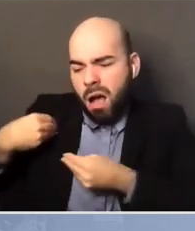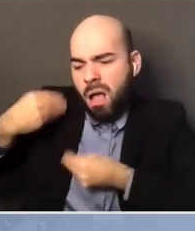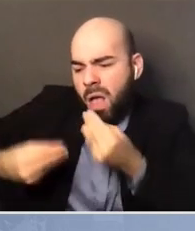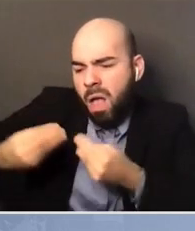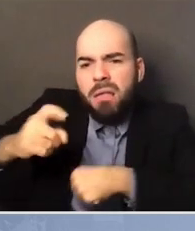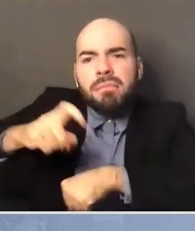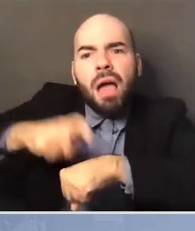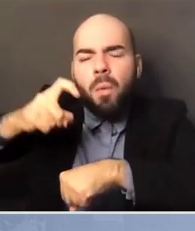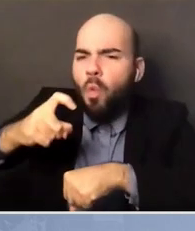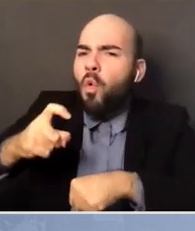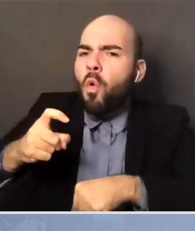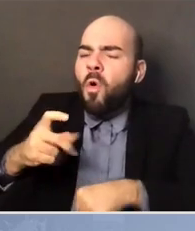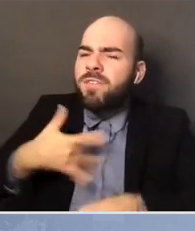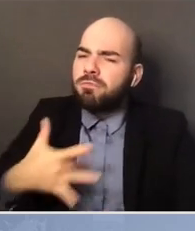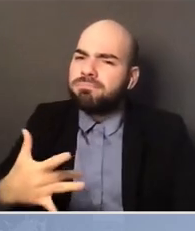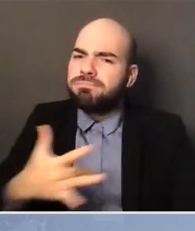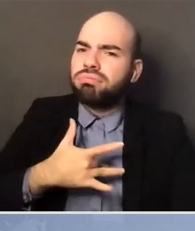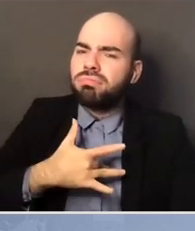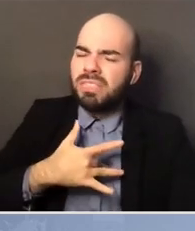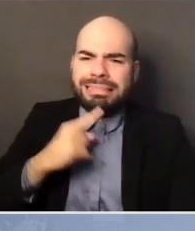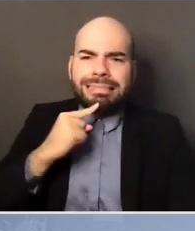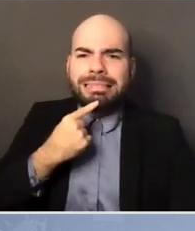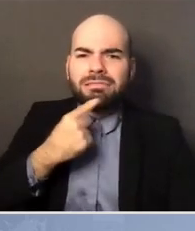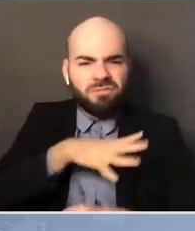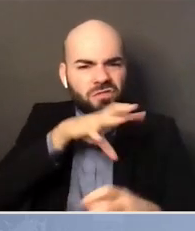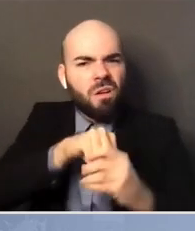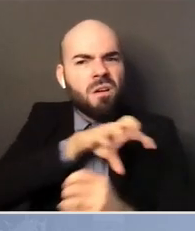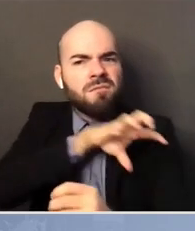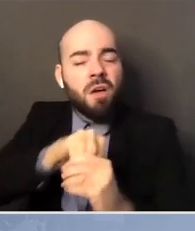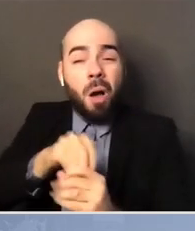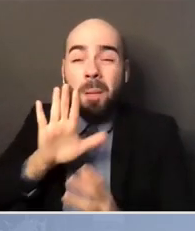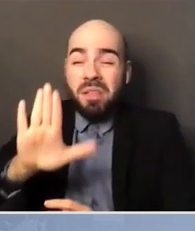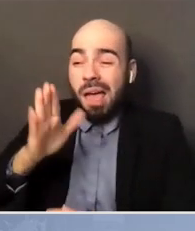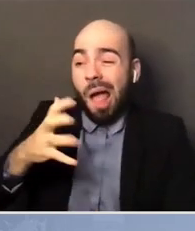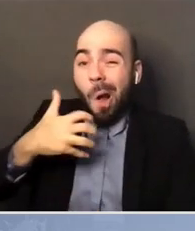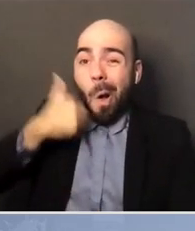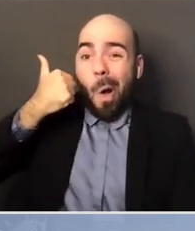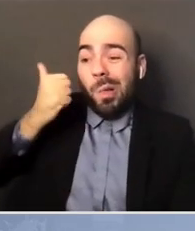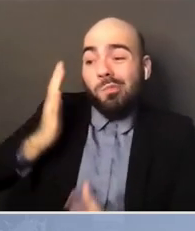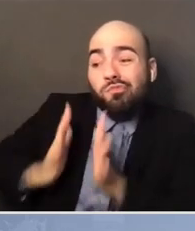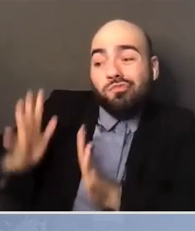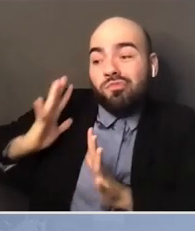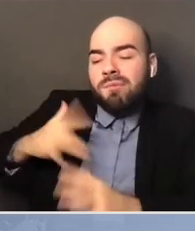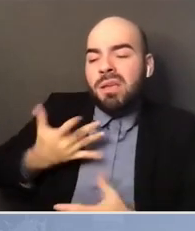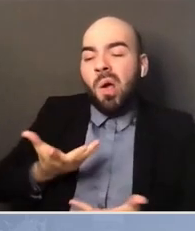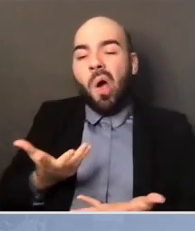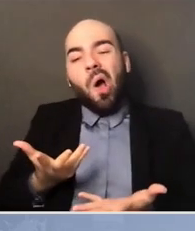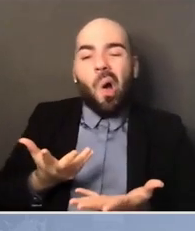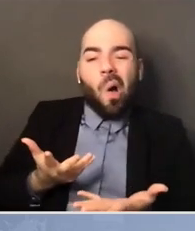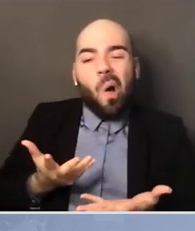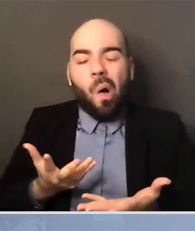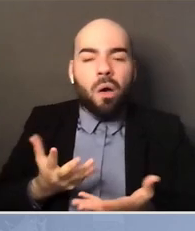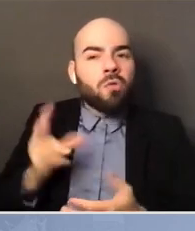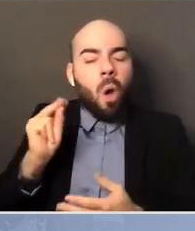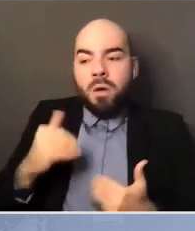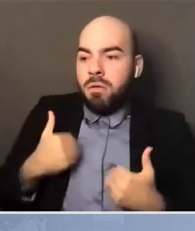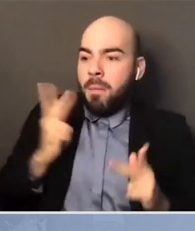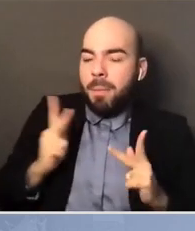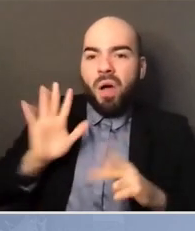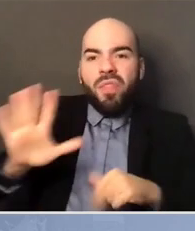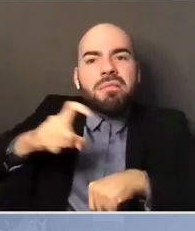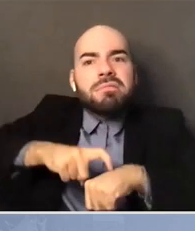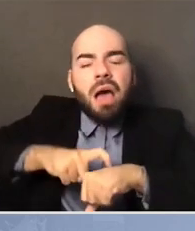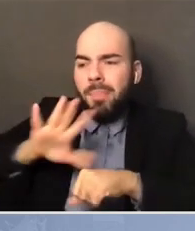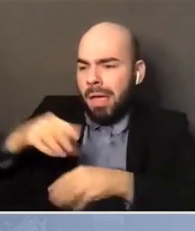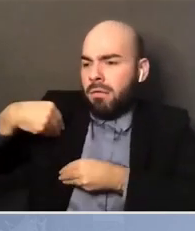They took seriously the idea that people should be treated on the basis of the content of their character and not the color of their skin and that